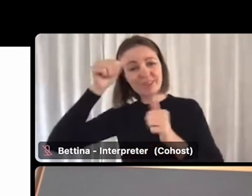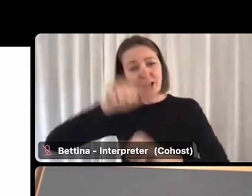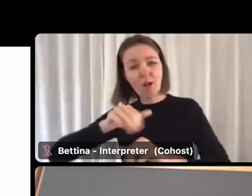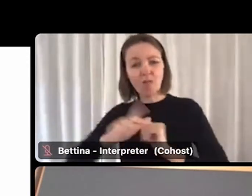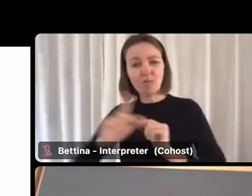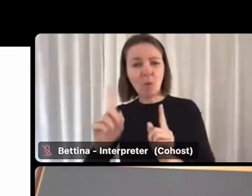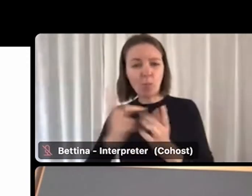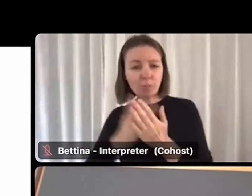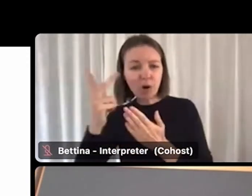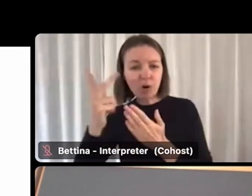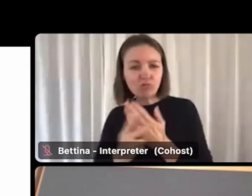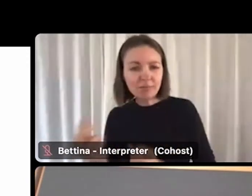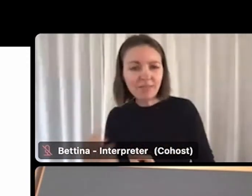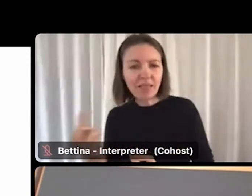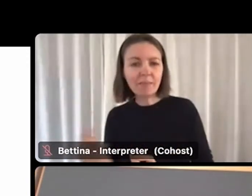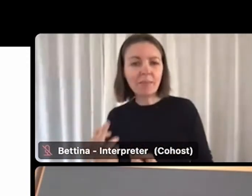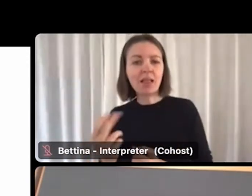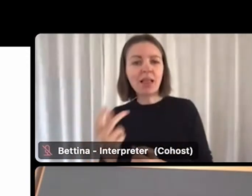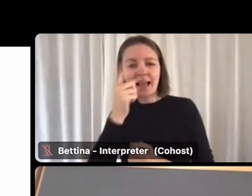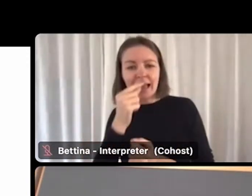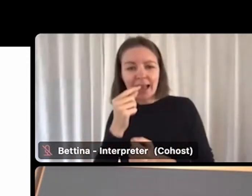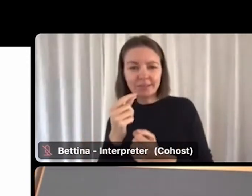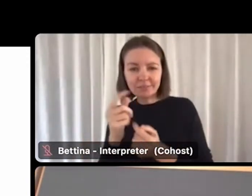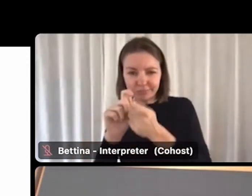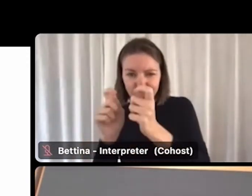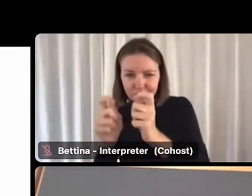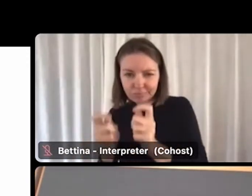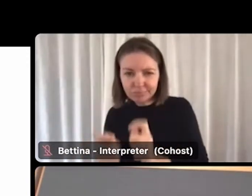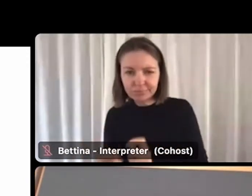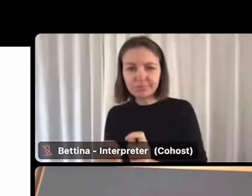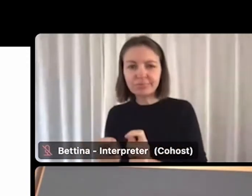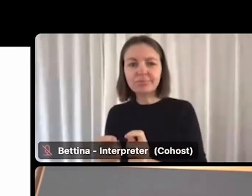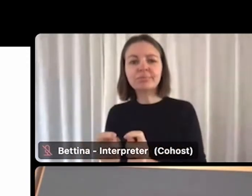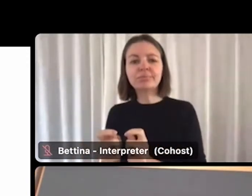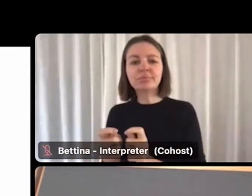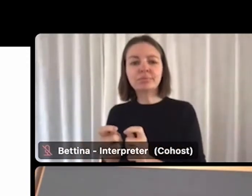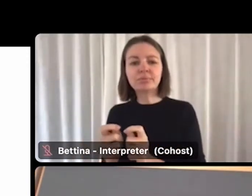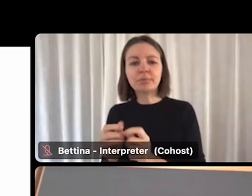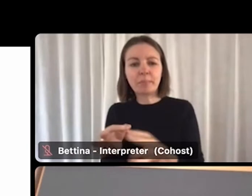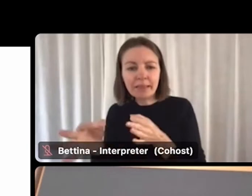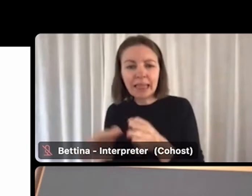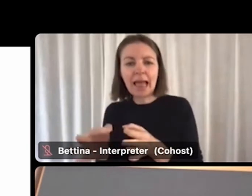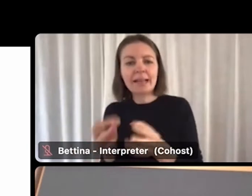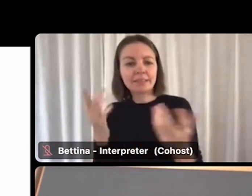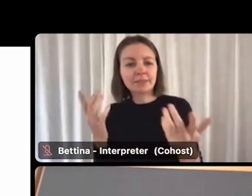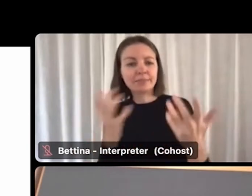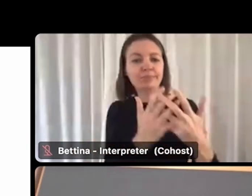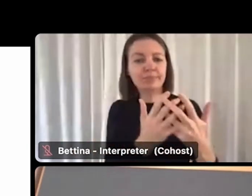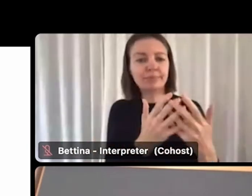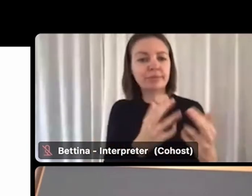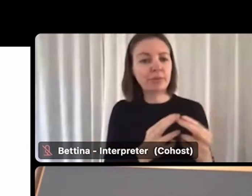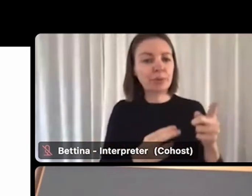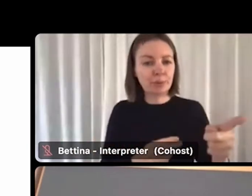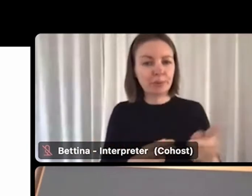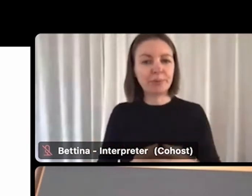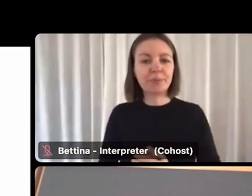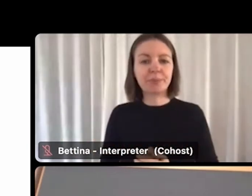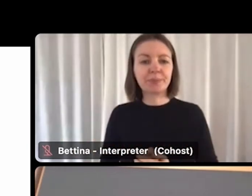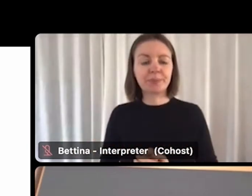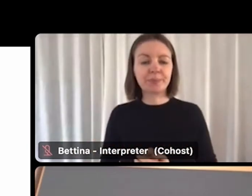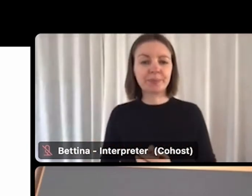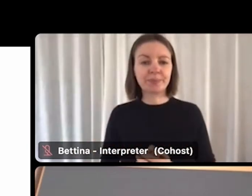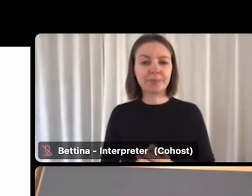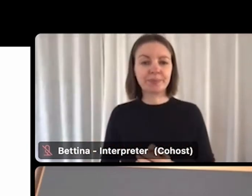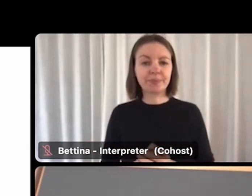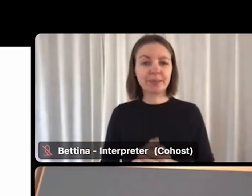you can tap into and develop tailored pathways or coordinated recruitment activities for you. So they're a good entry point,